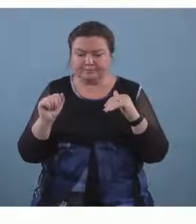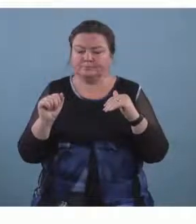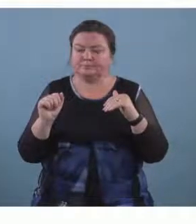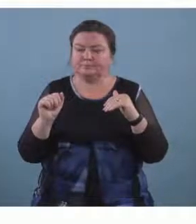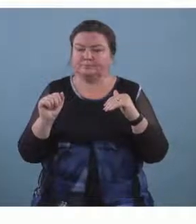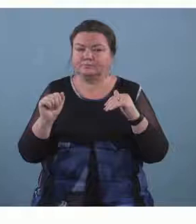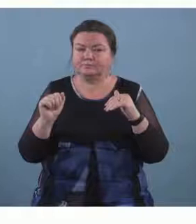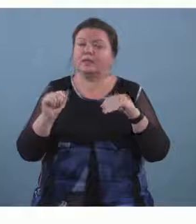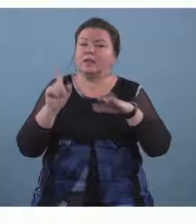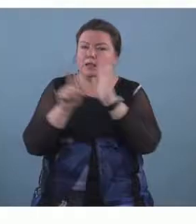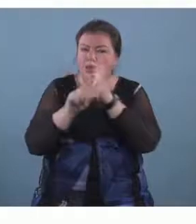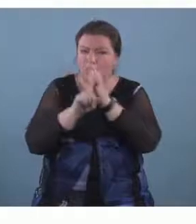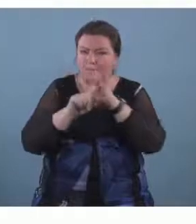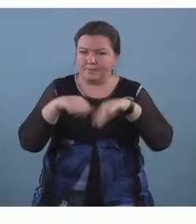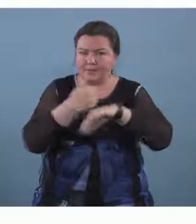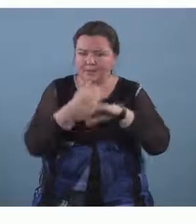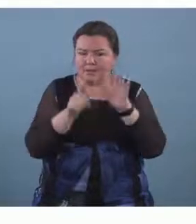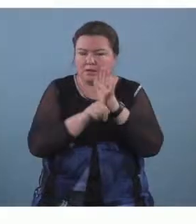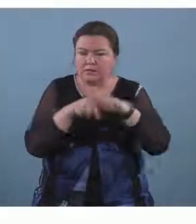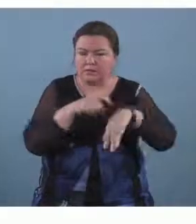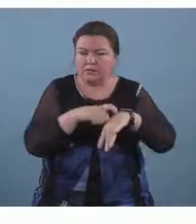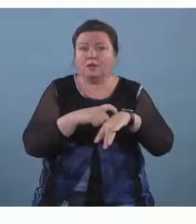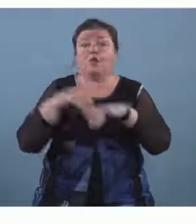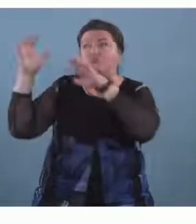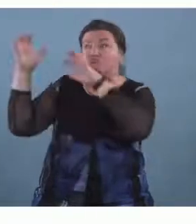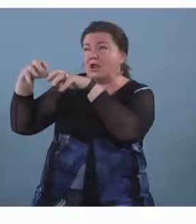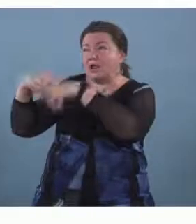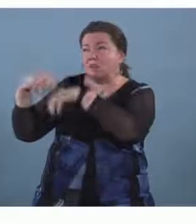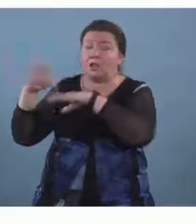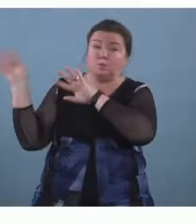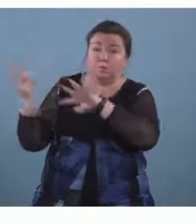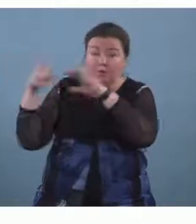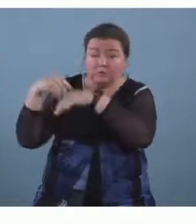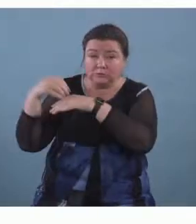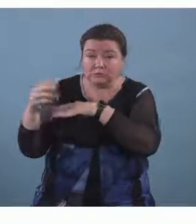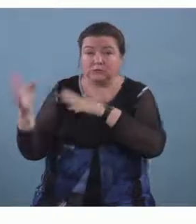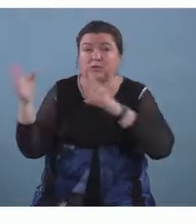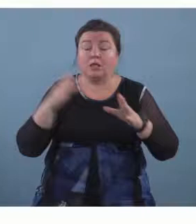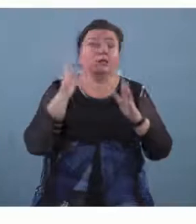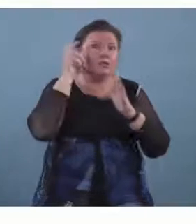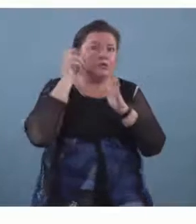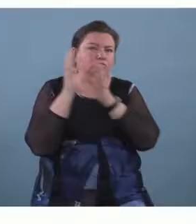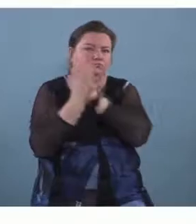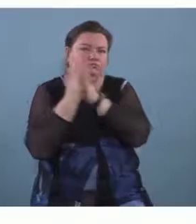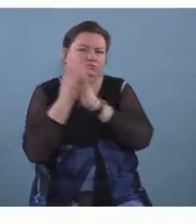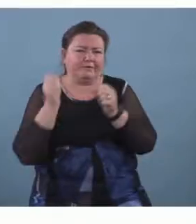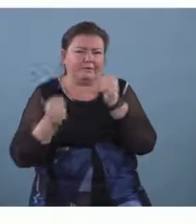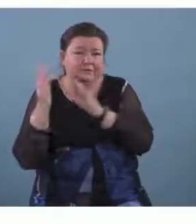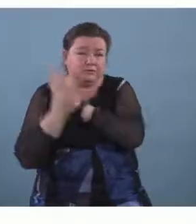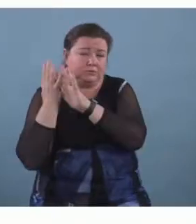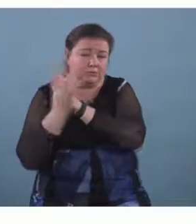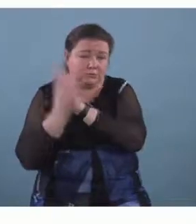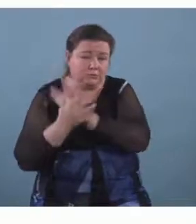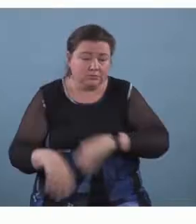clock uh the sound of rain and wind outside the sound of the traffic passing by and so we